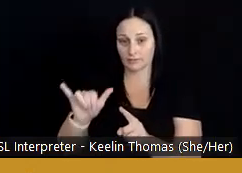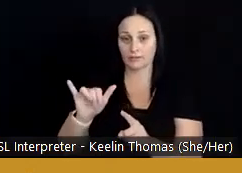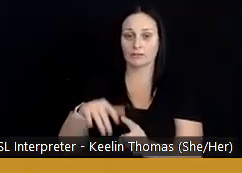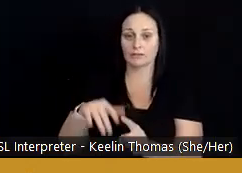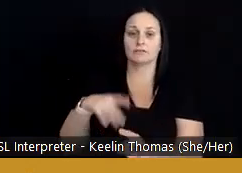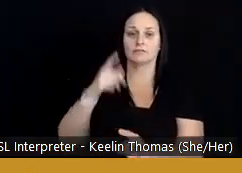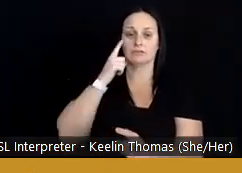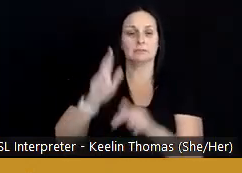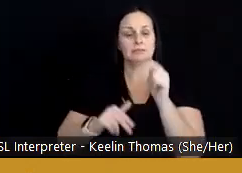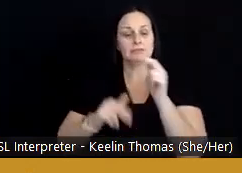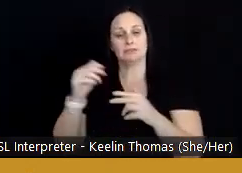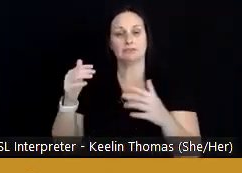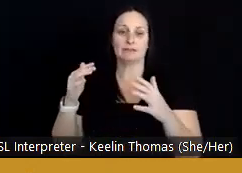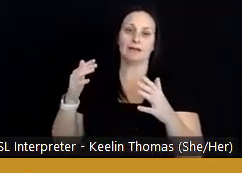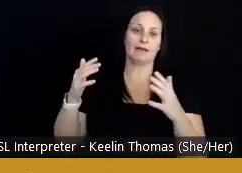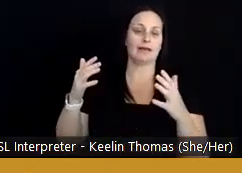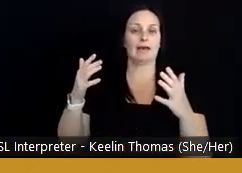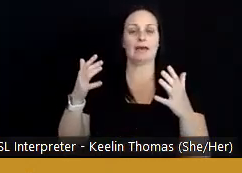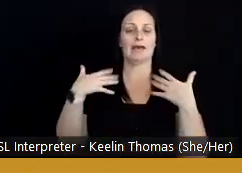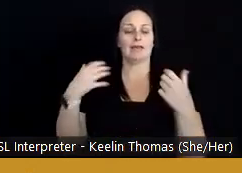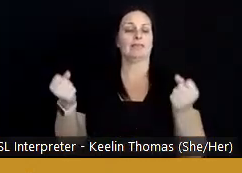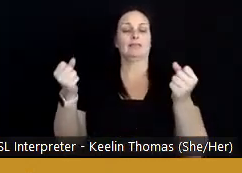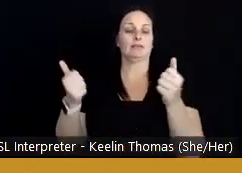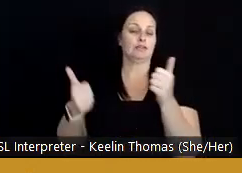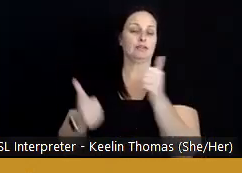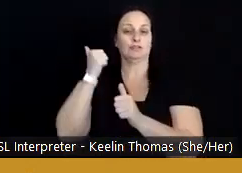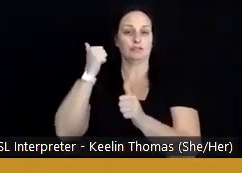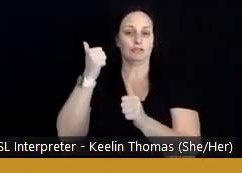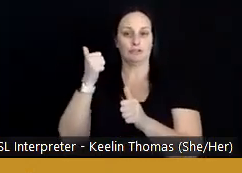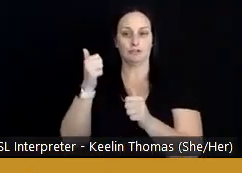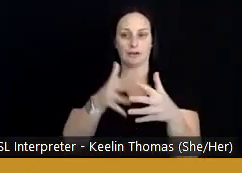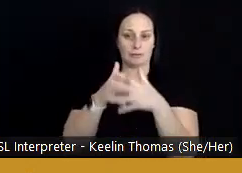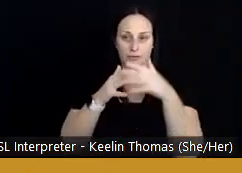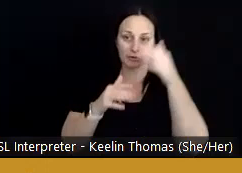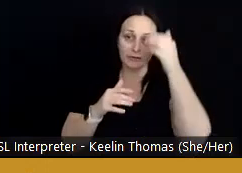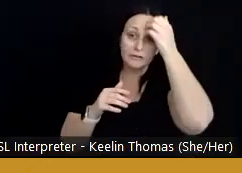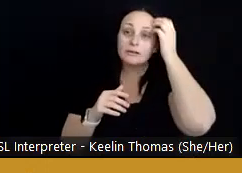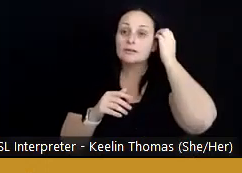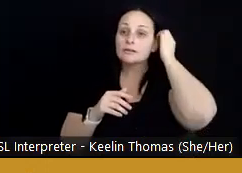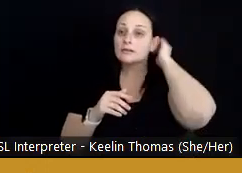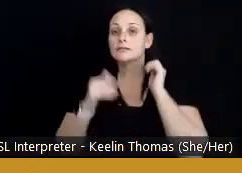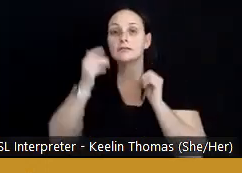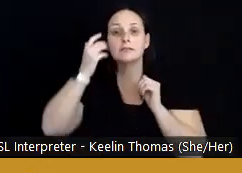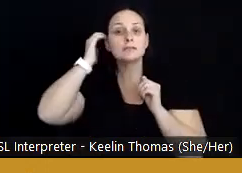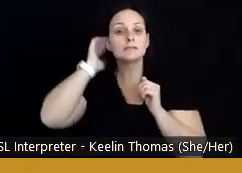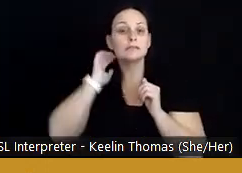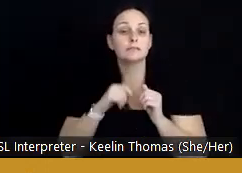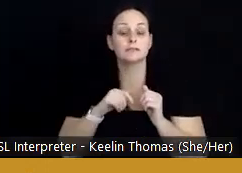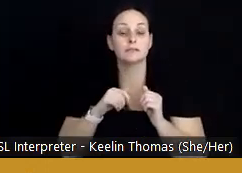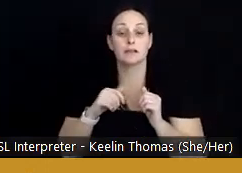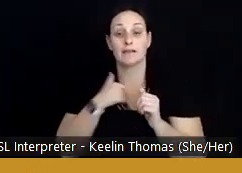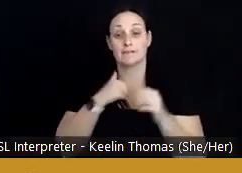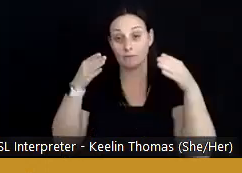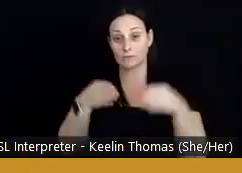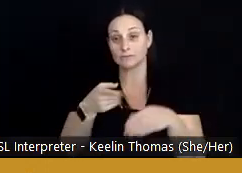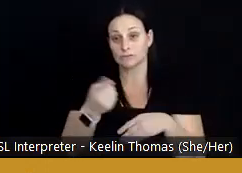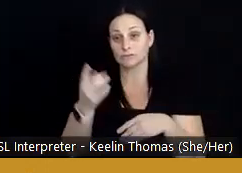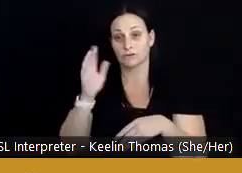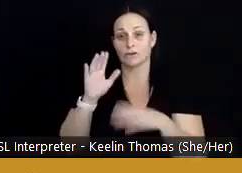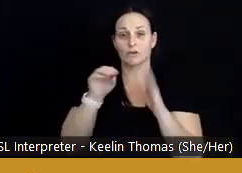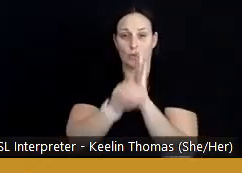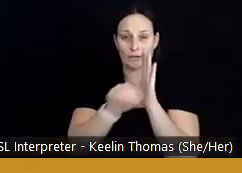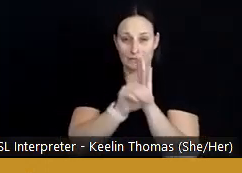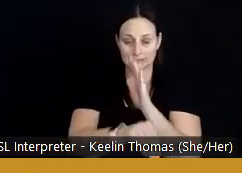Build a Healthier America analyses across multiple cities in the United States. I focus here on New Orleans,